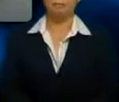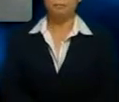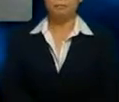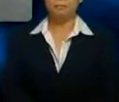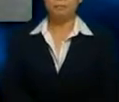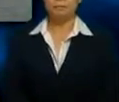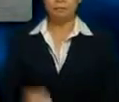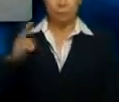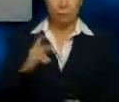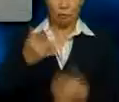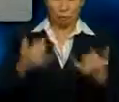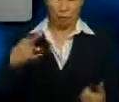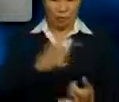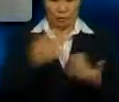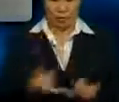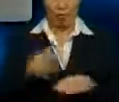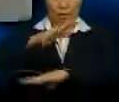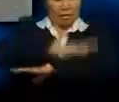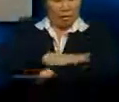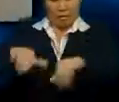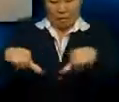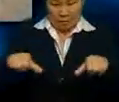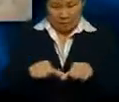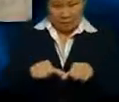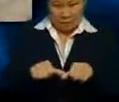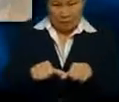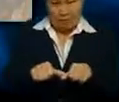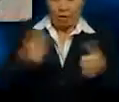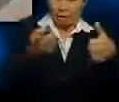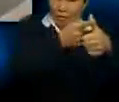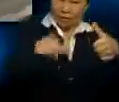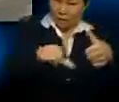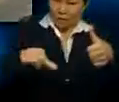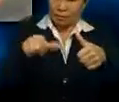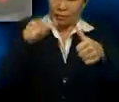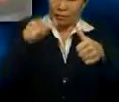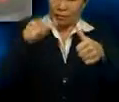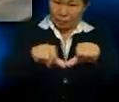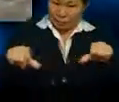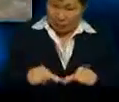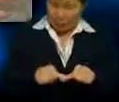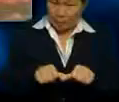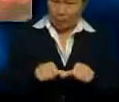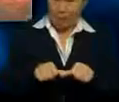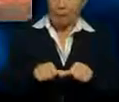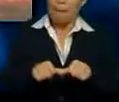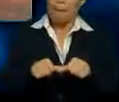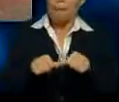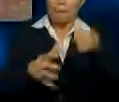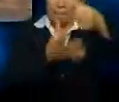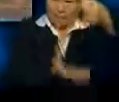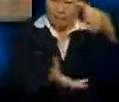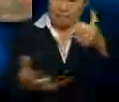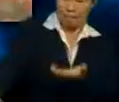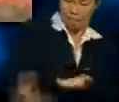We are now at the reception area. This is the first place that the palm oil bunches will be compiled. As you can